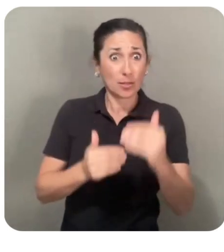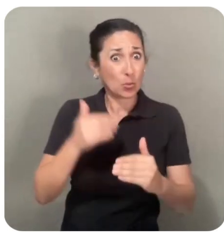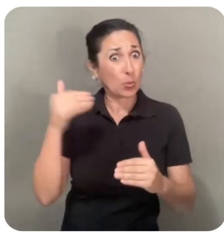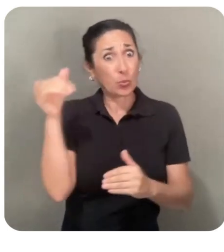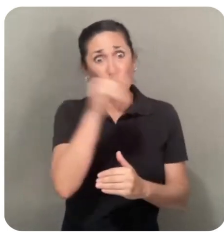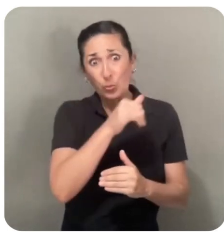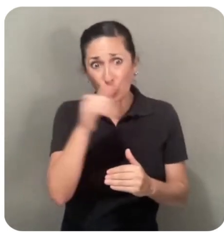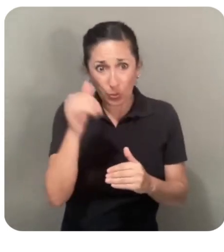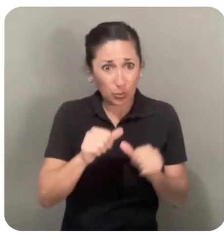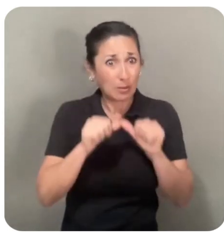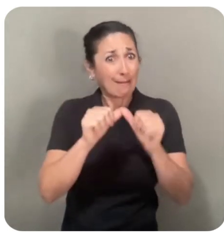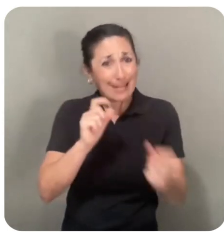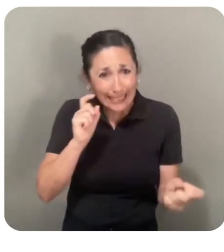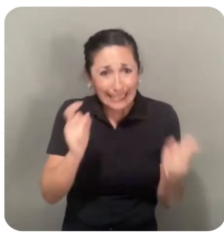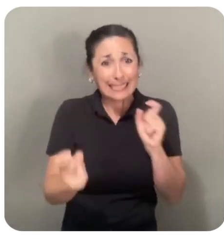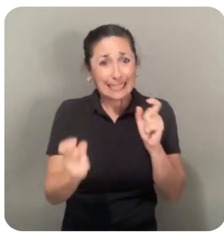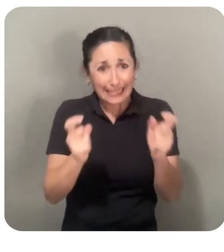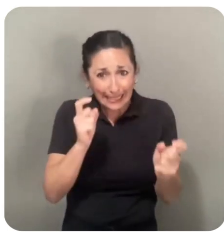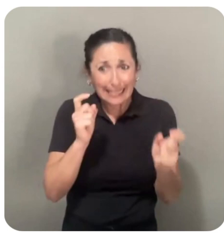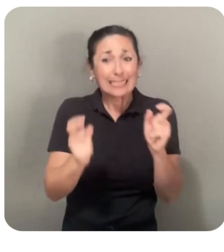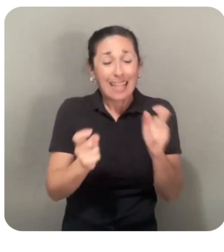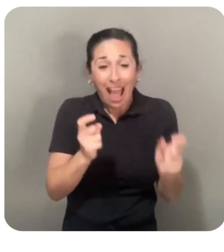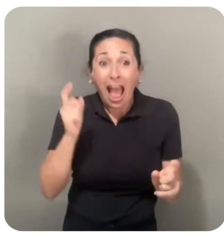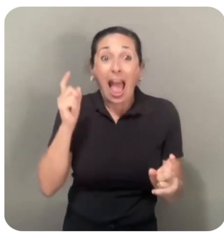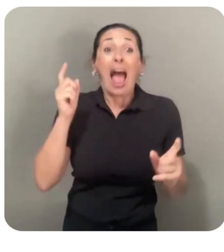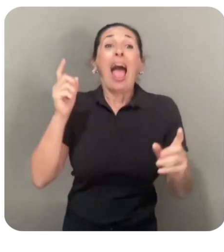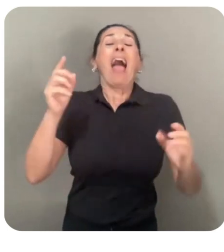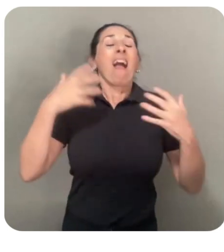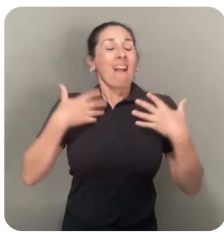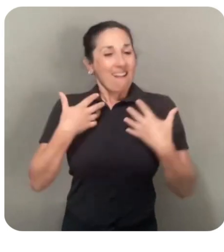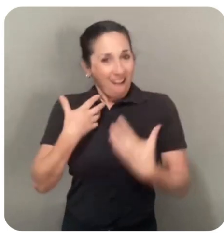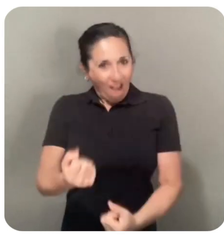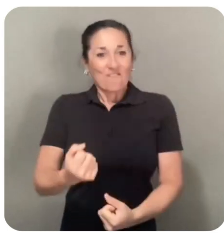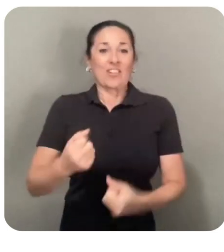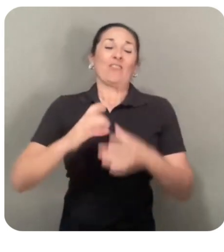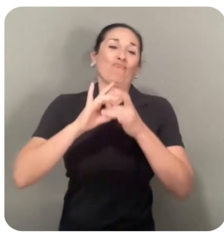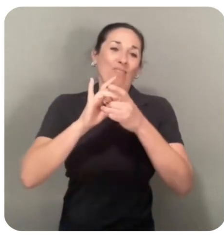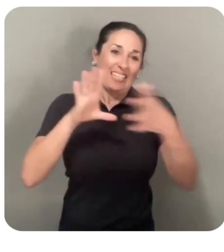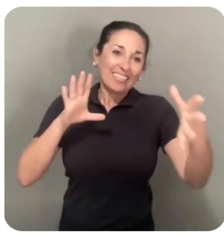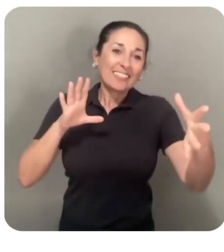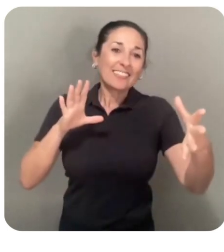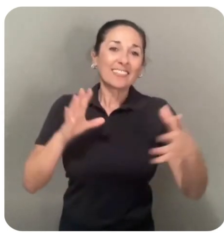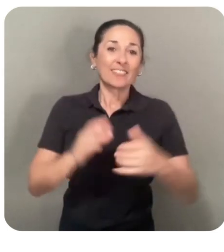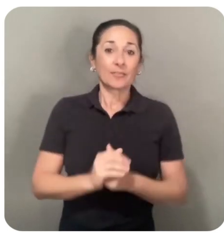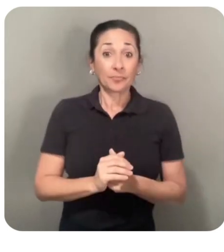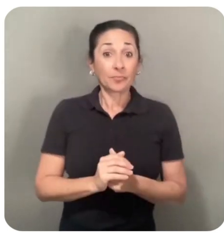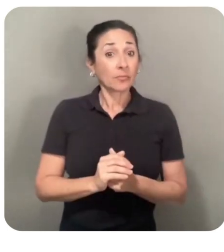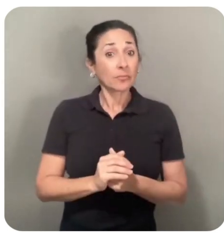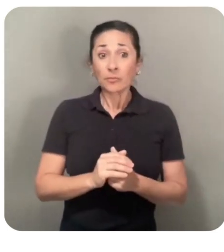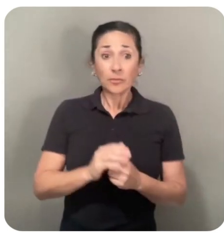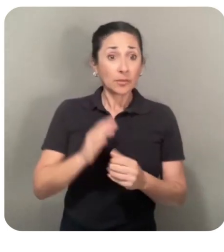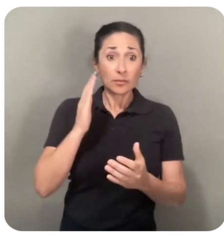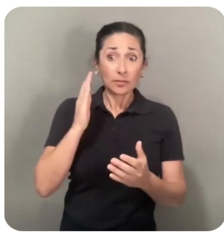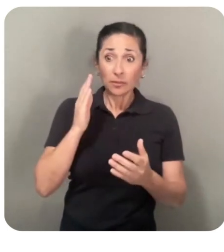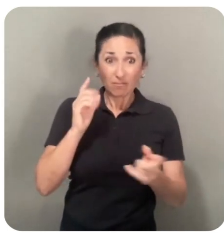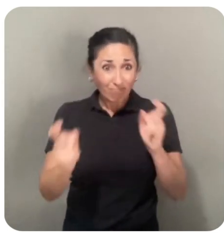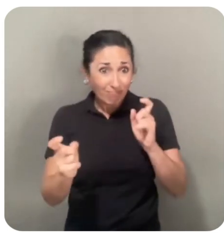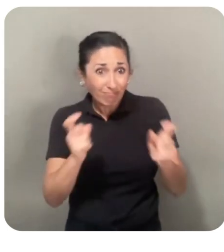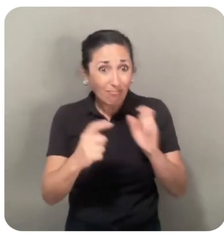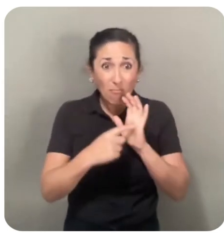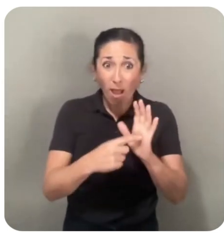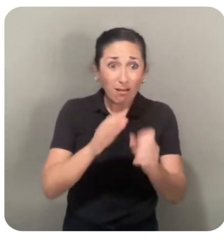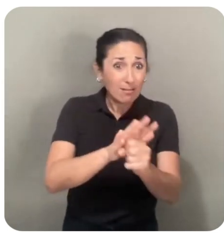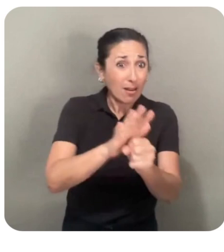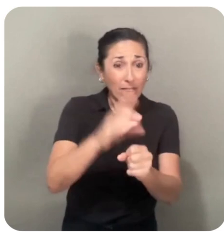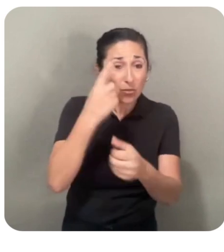and we keep refining the model until we're confident in its readiness for release. And we're not just stopping at fine-tuning models